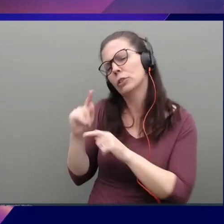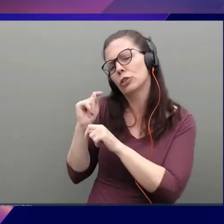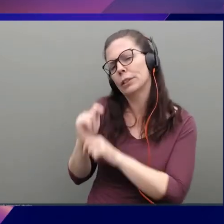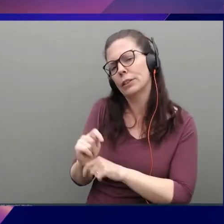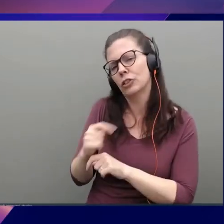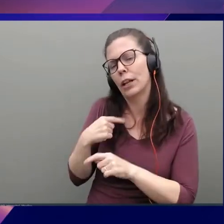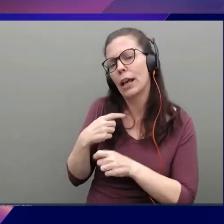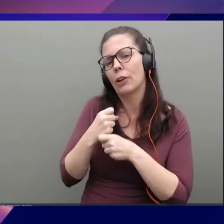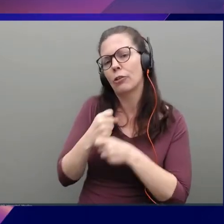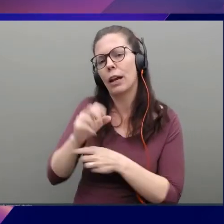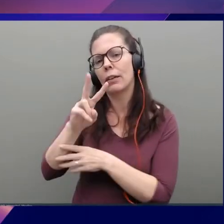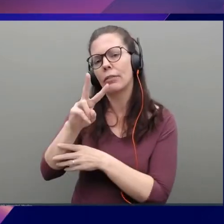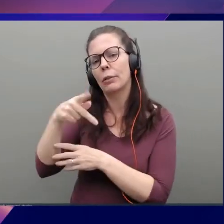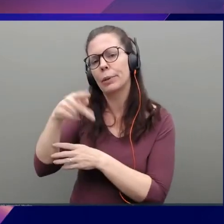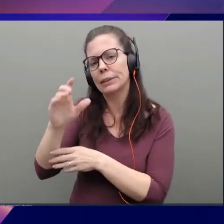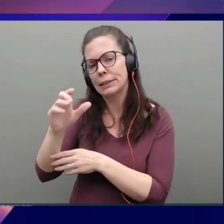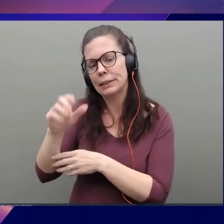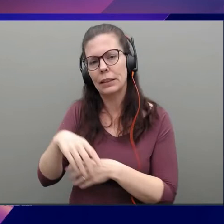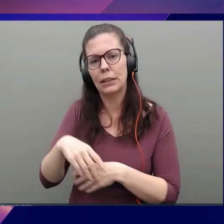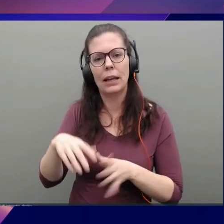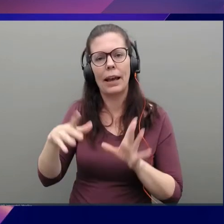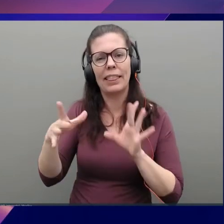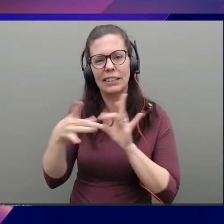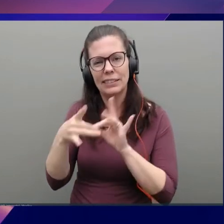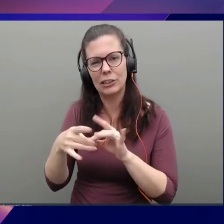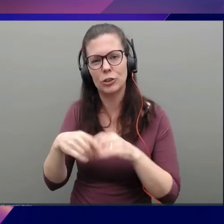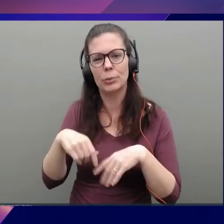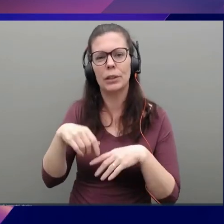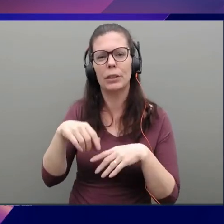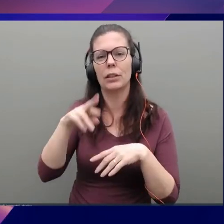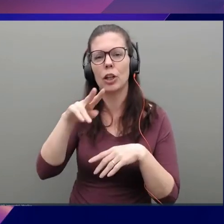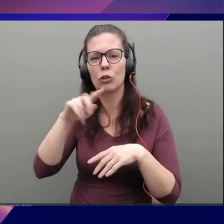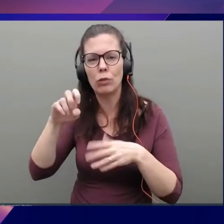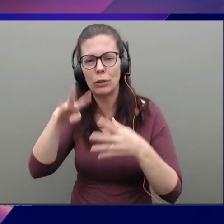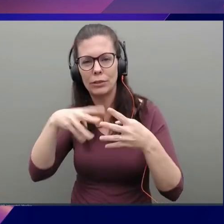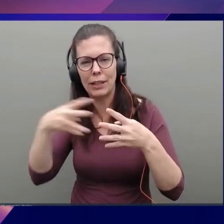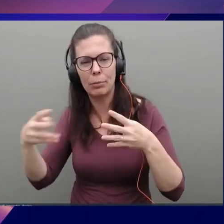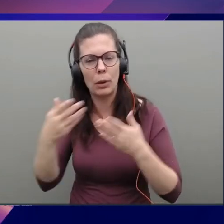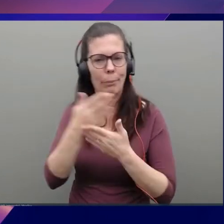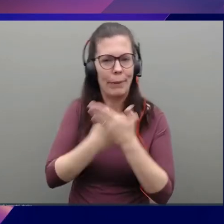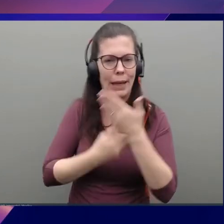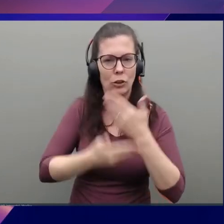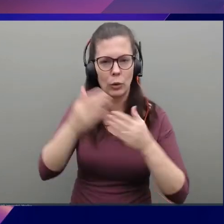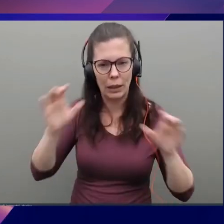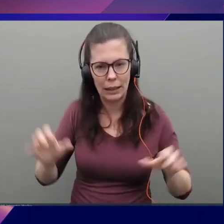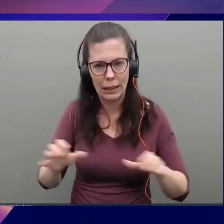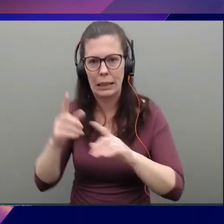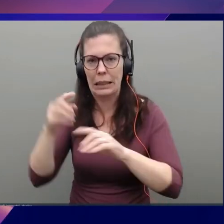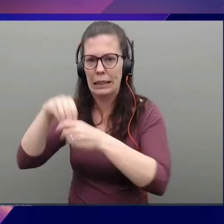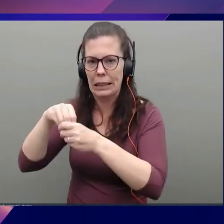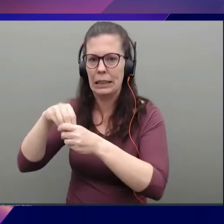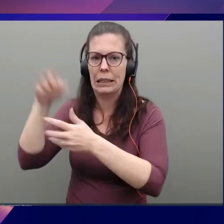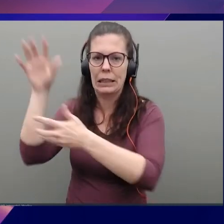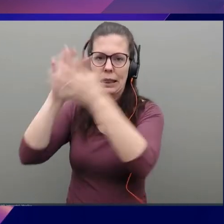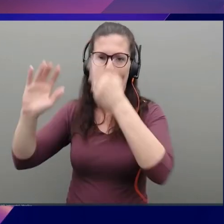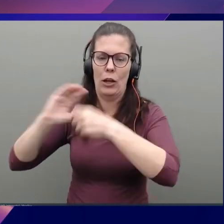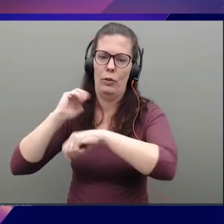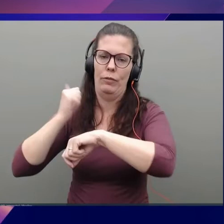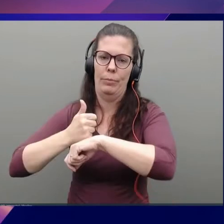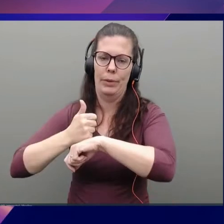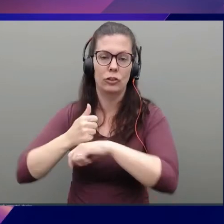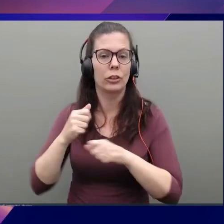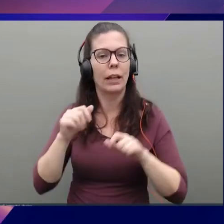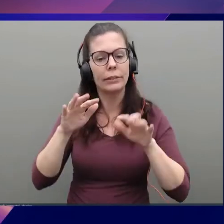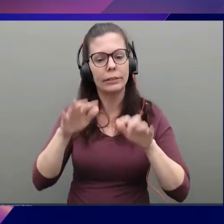the VPC and the attachments and the route table sort of manually by hand in CloudFormation. I type out a bunch of lines of config,